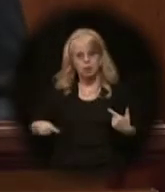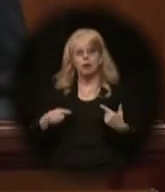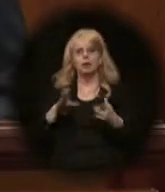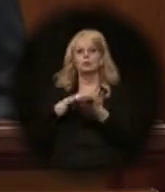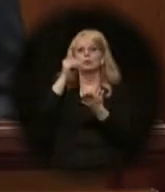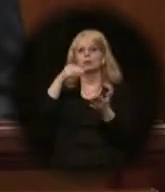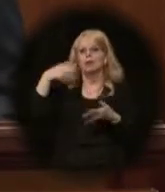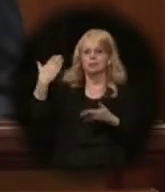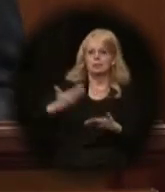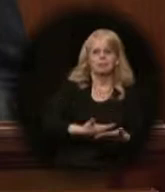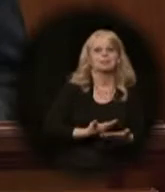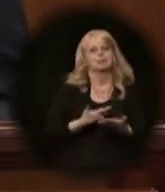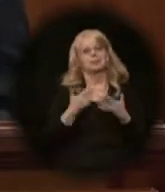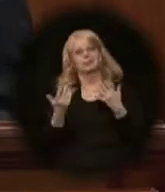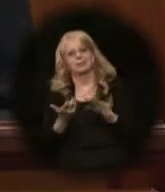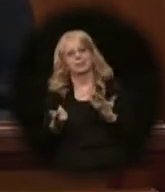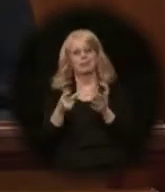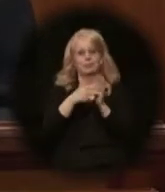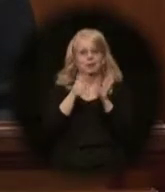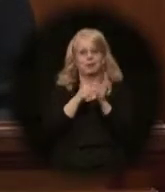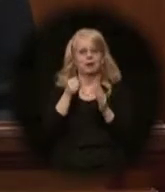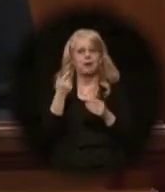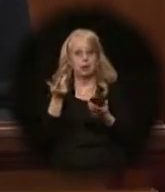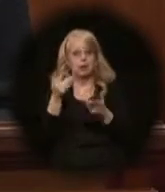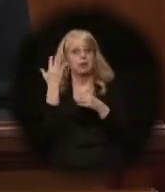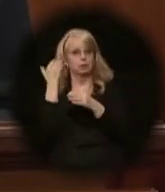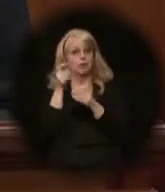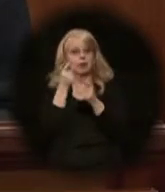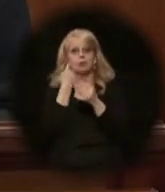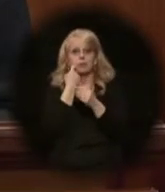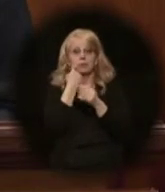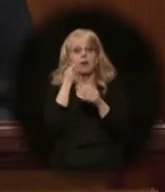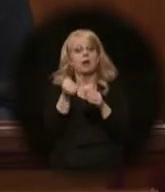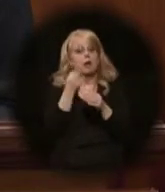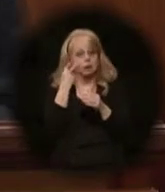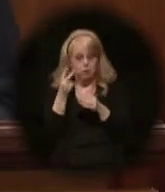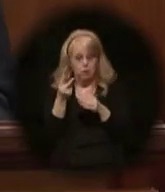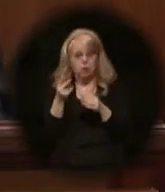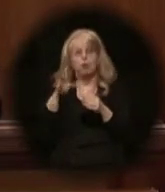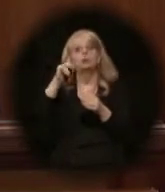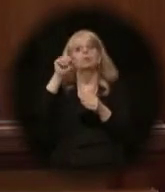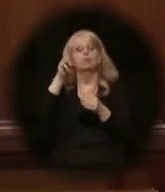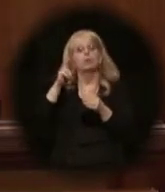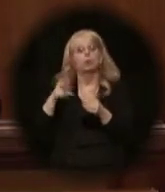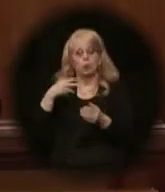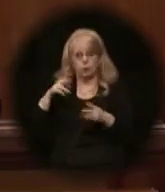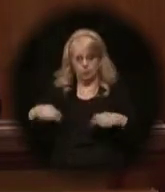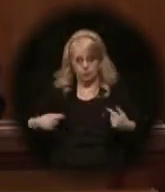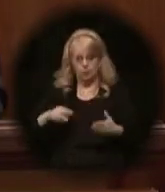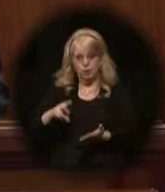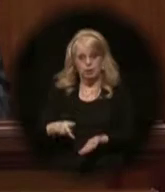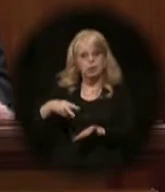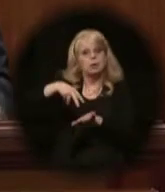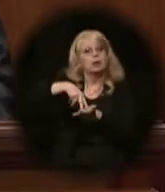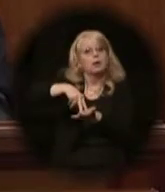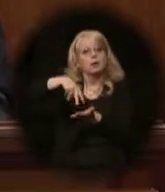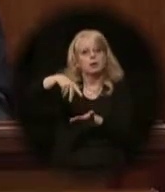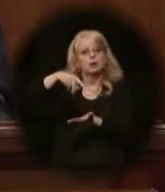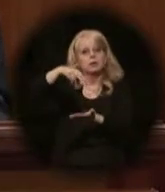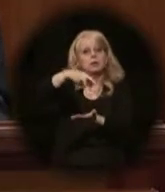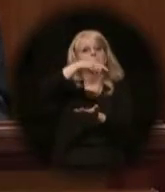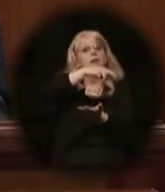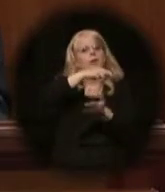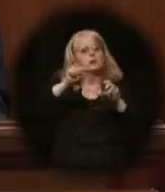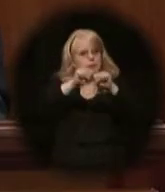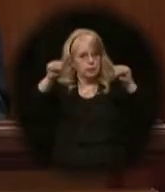A month later, eyewitness Trevor get up out of his wheelchair. He climbed the stairs of a stage with the help of a cane before about 400